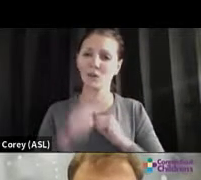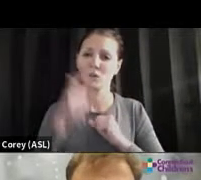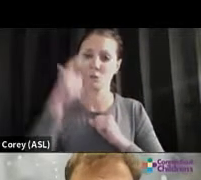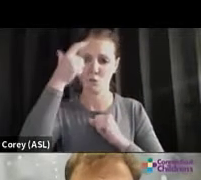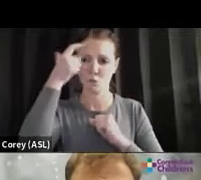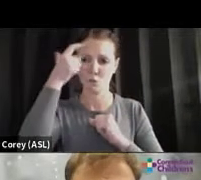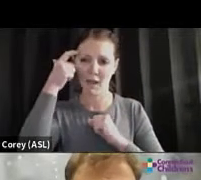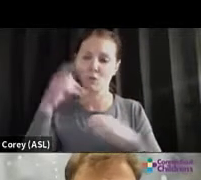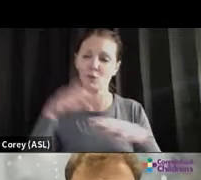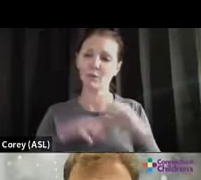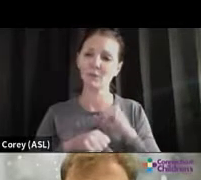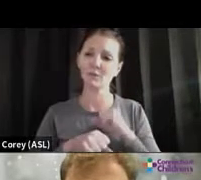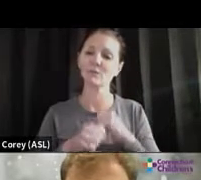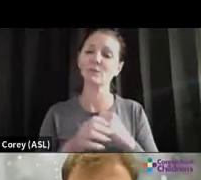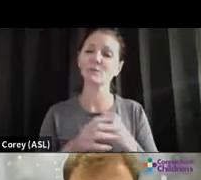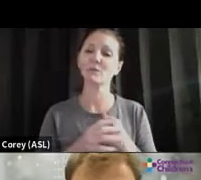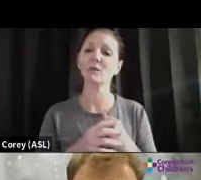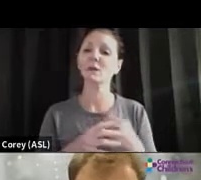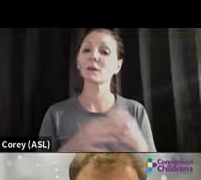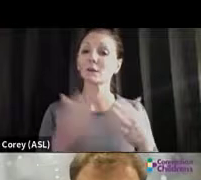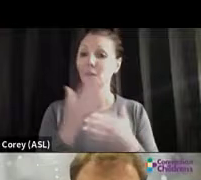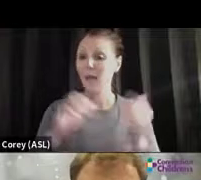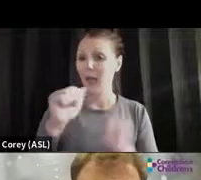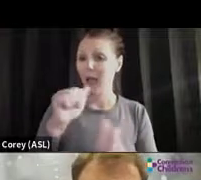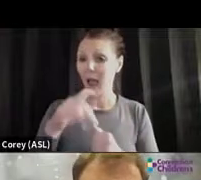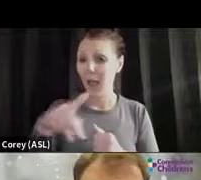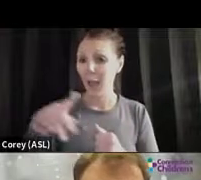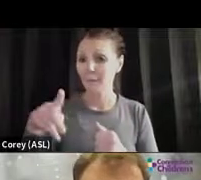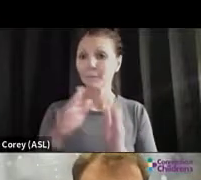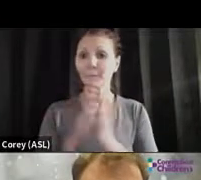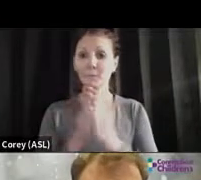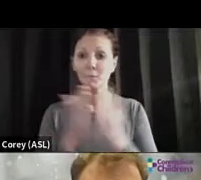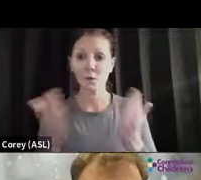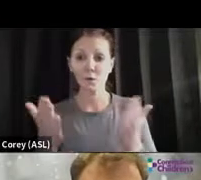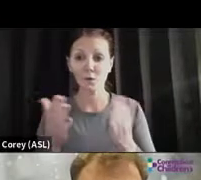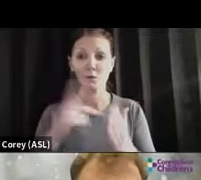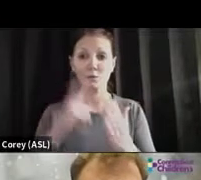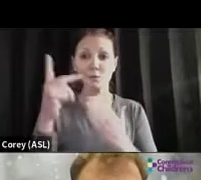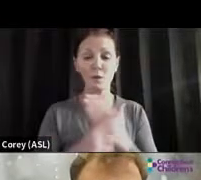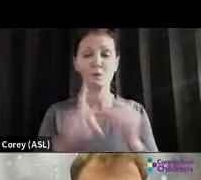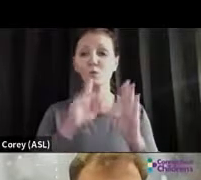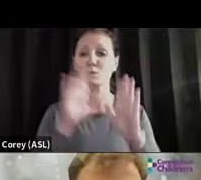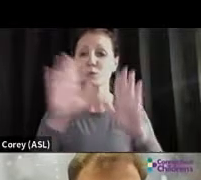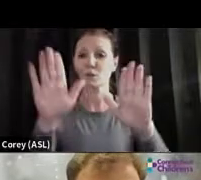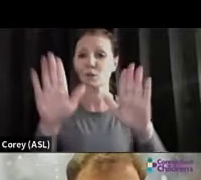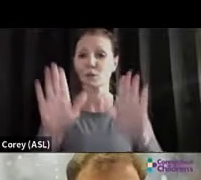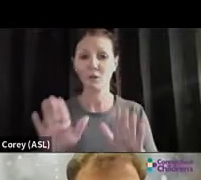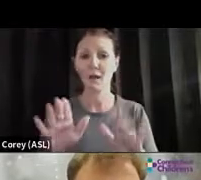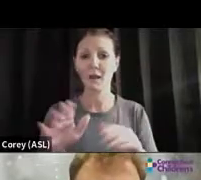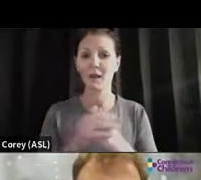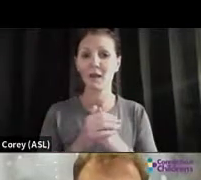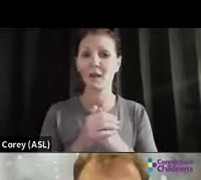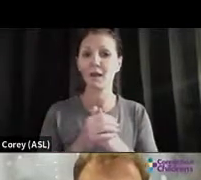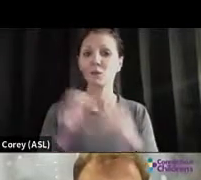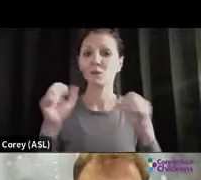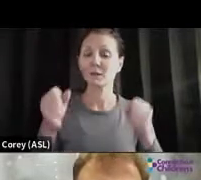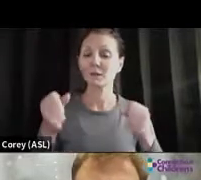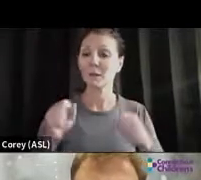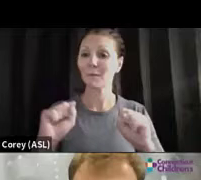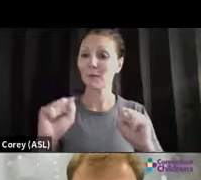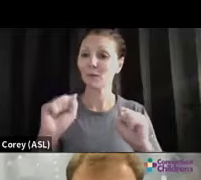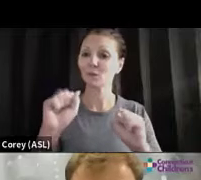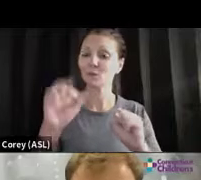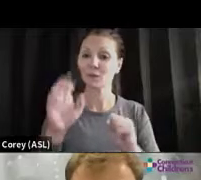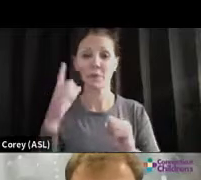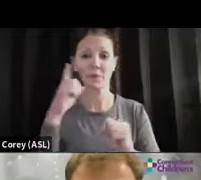And here are some apps, books, and programs that are really great. There's the Sesame Place Brief Think Do app. There's the Calm